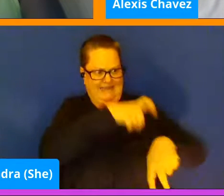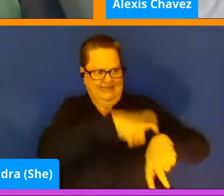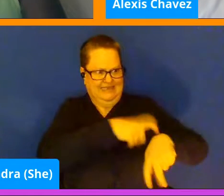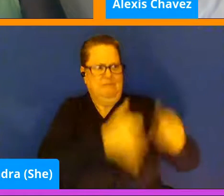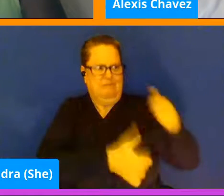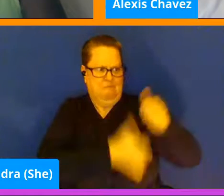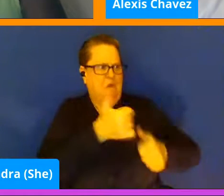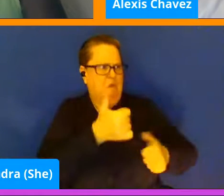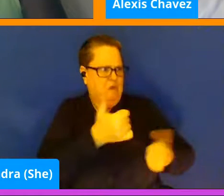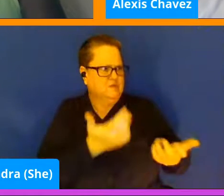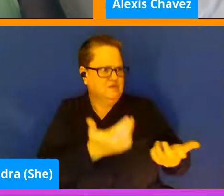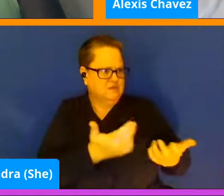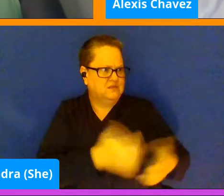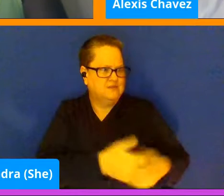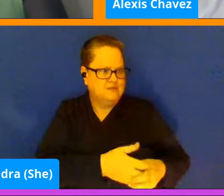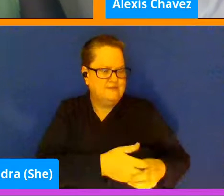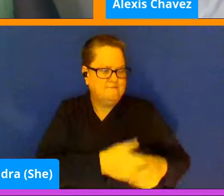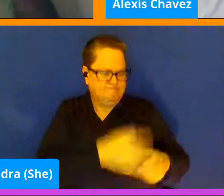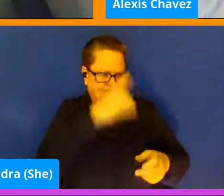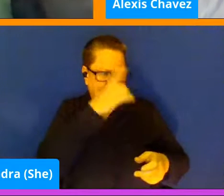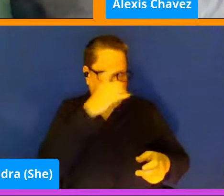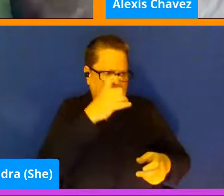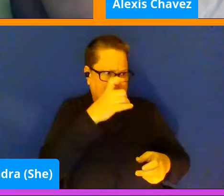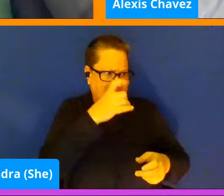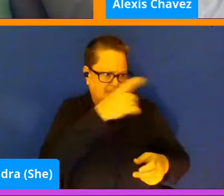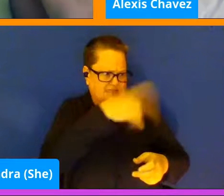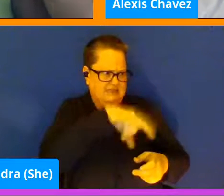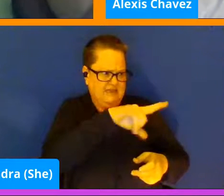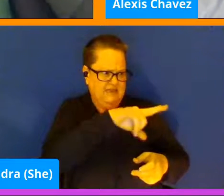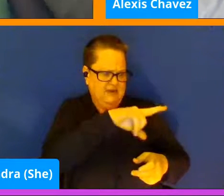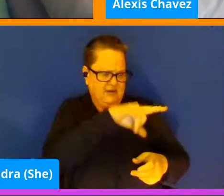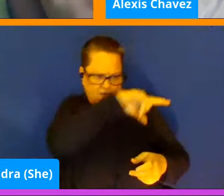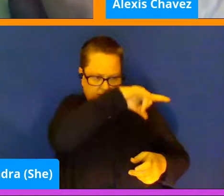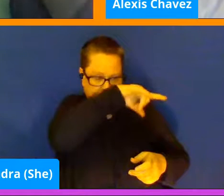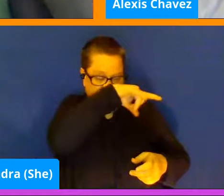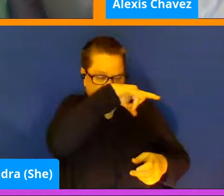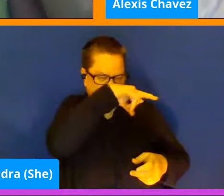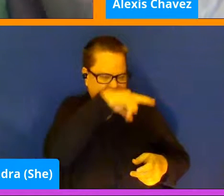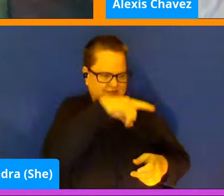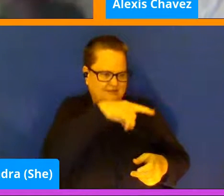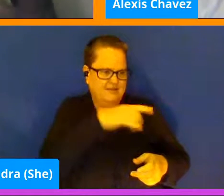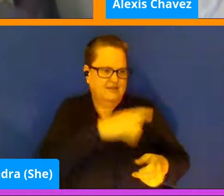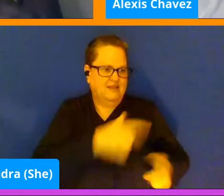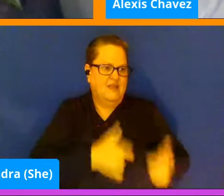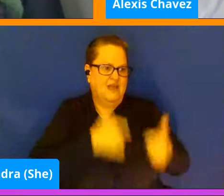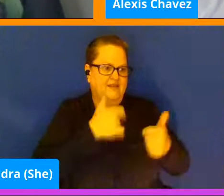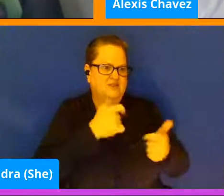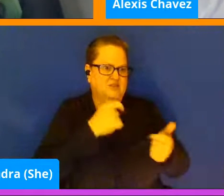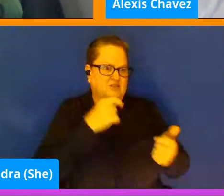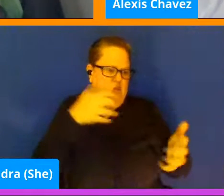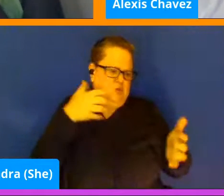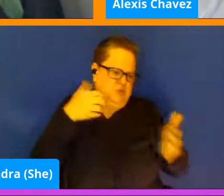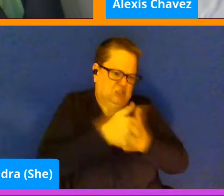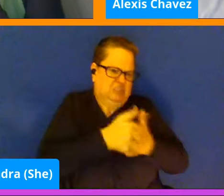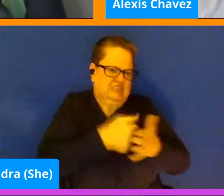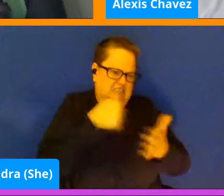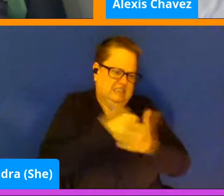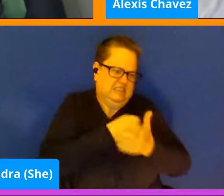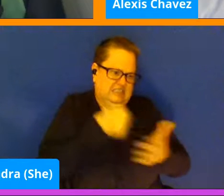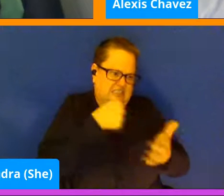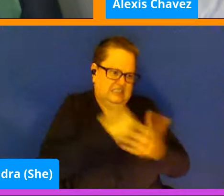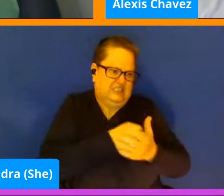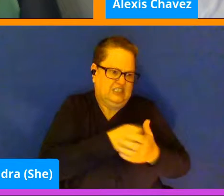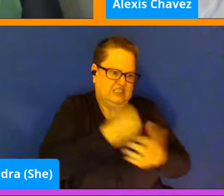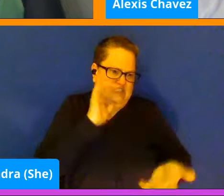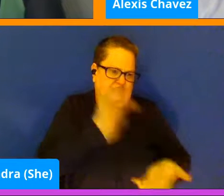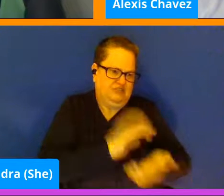because they are so, everything is so compact into, you know, 24 hour day